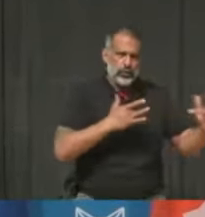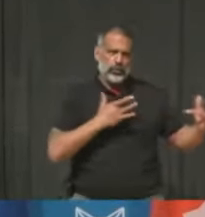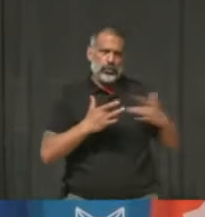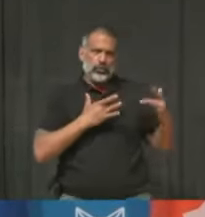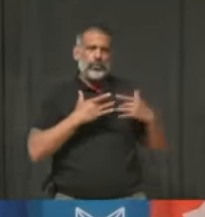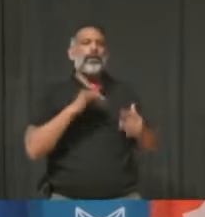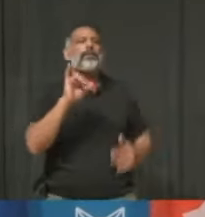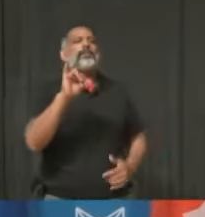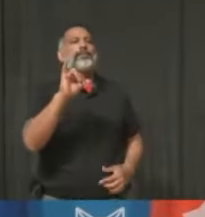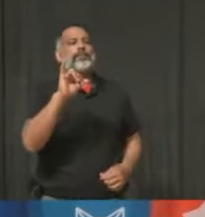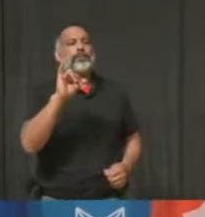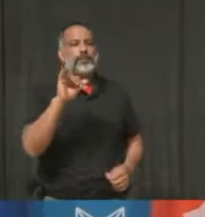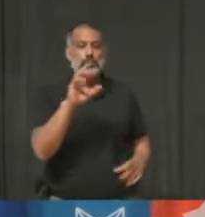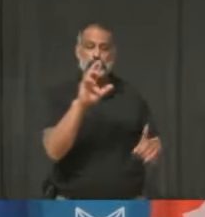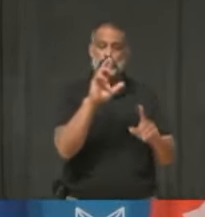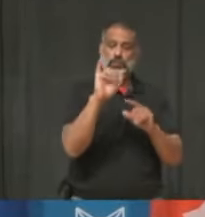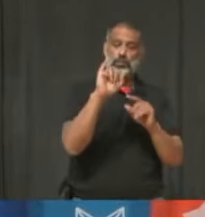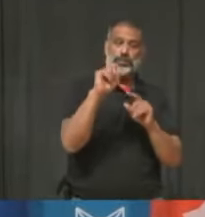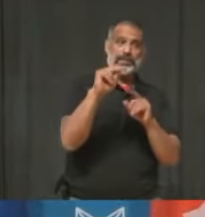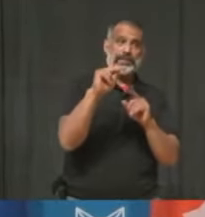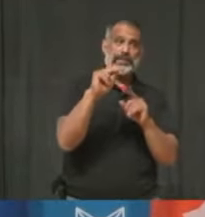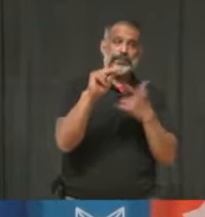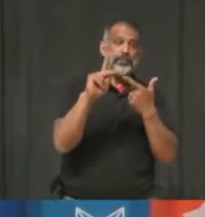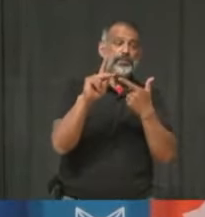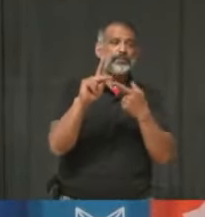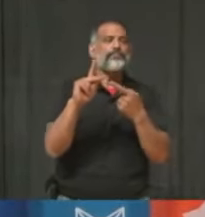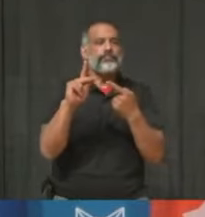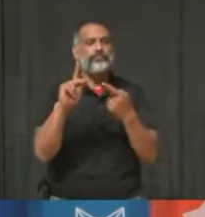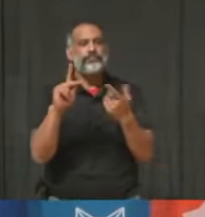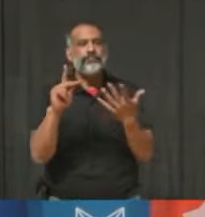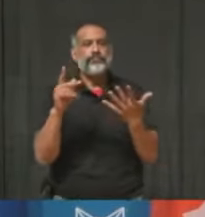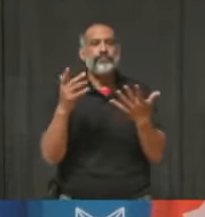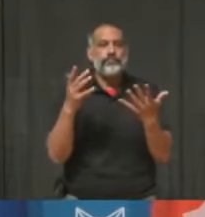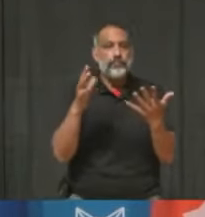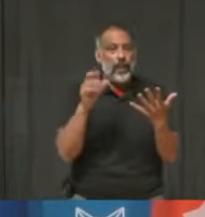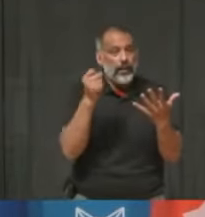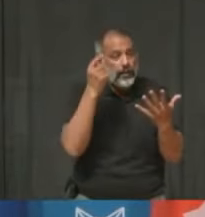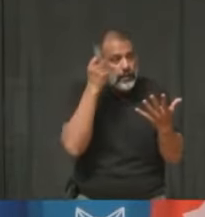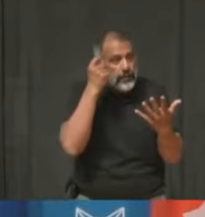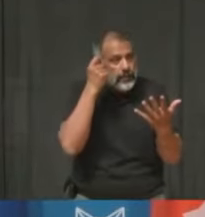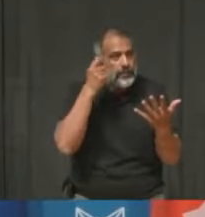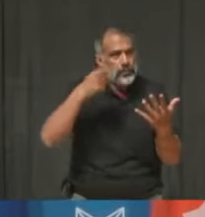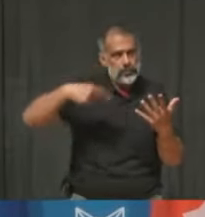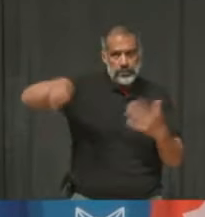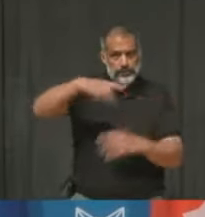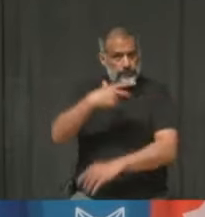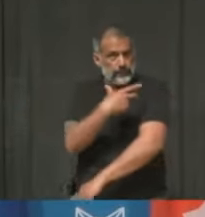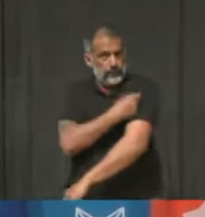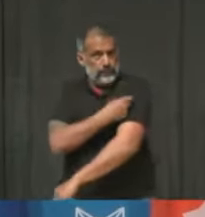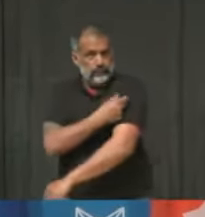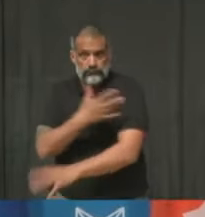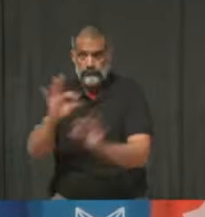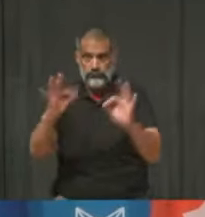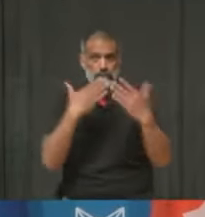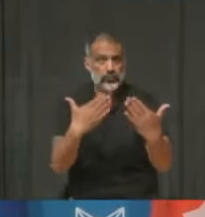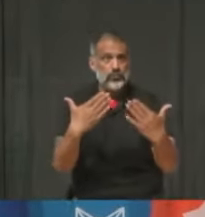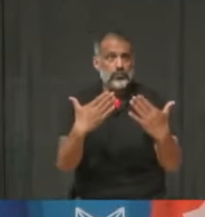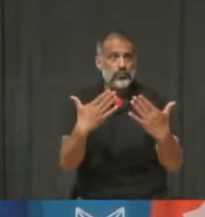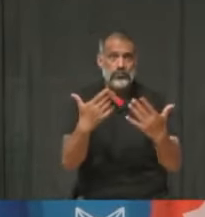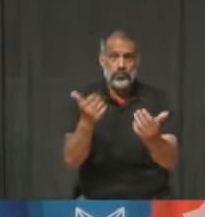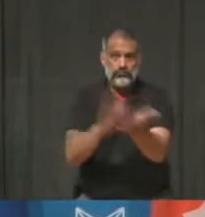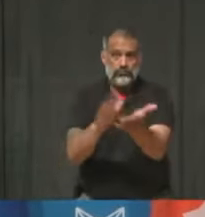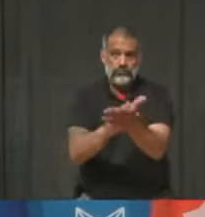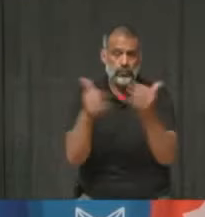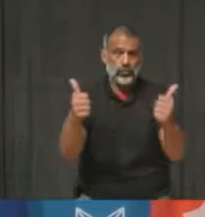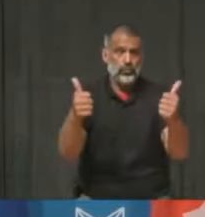benefit a little bit differently as we start to see the third wave coming down. But I think for those who did receive AstraZeneca, you did the right thing.